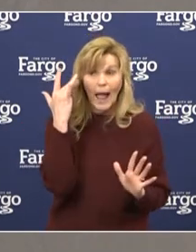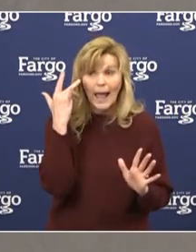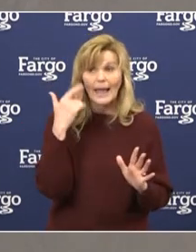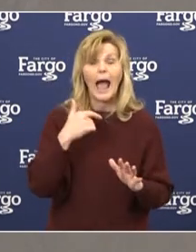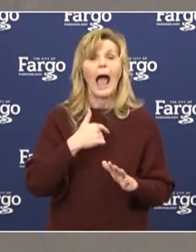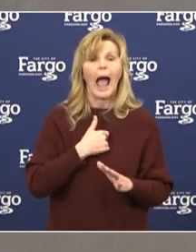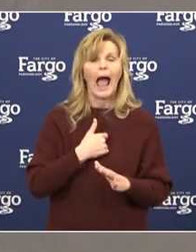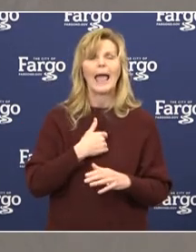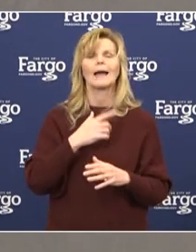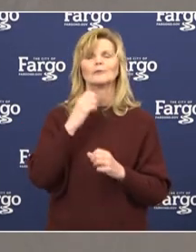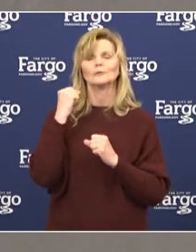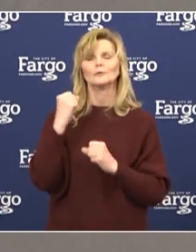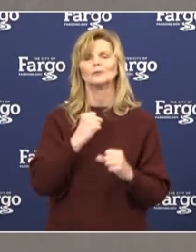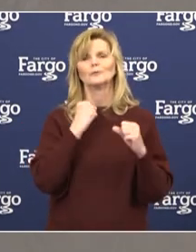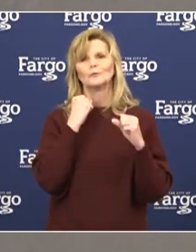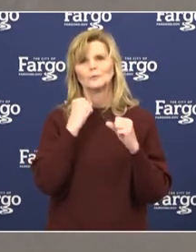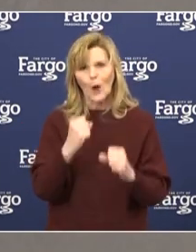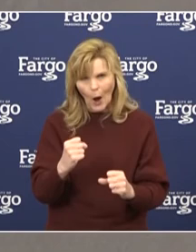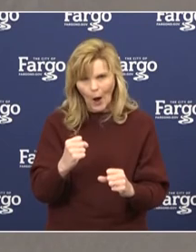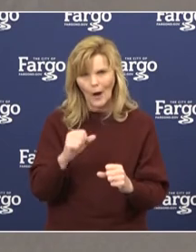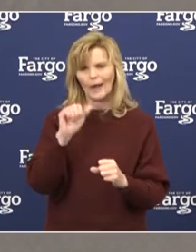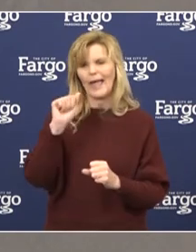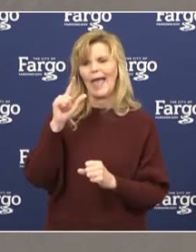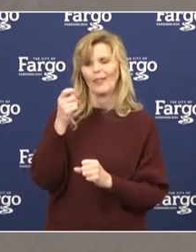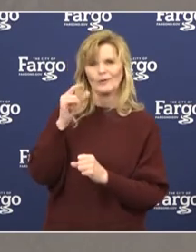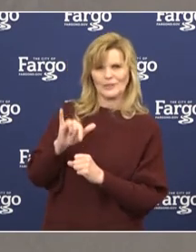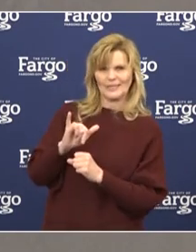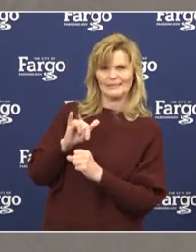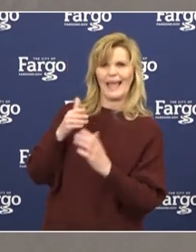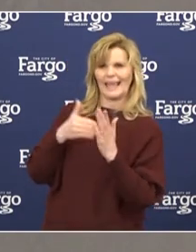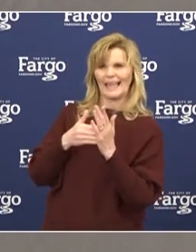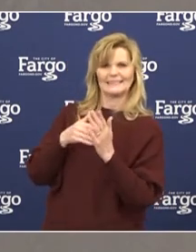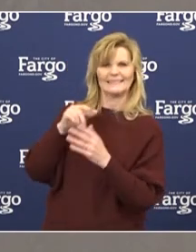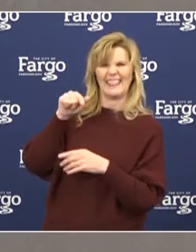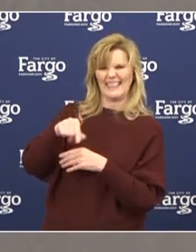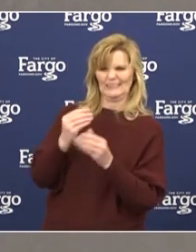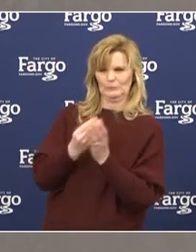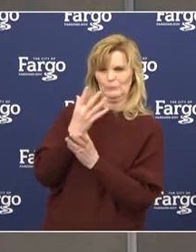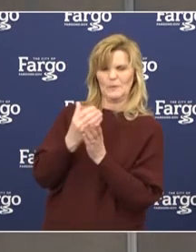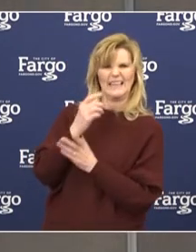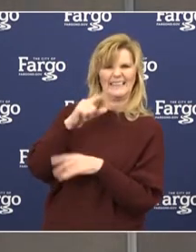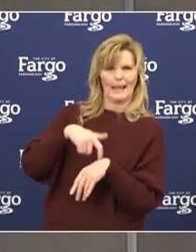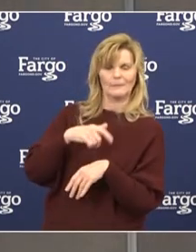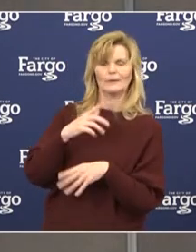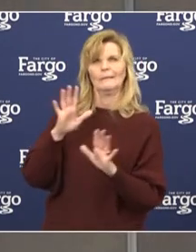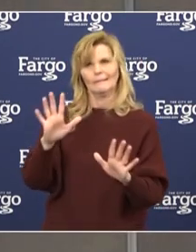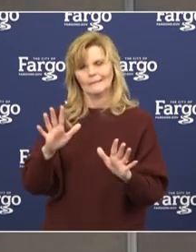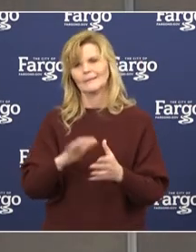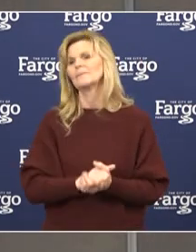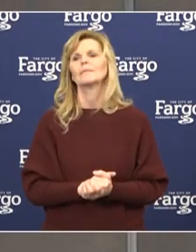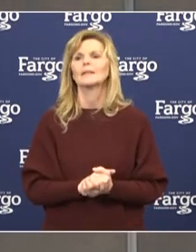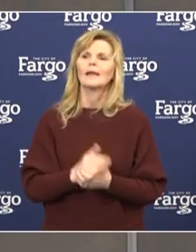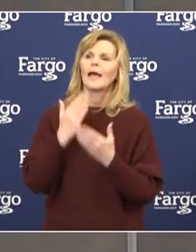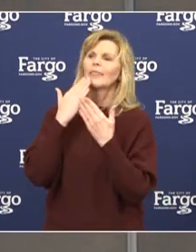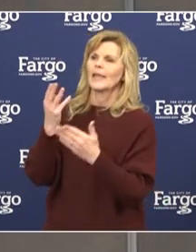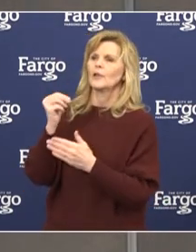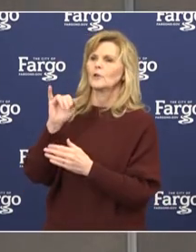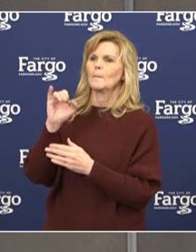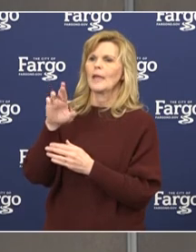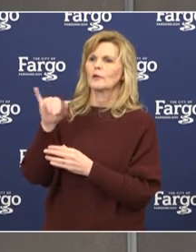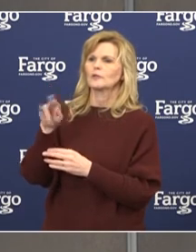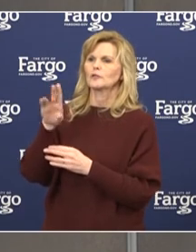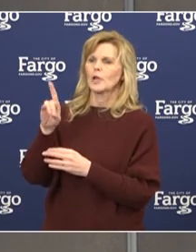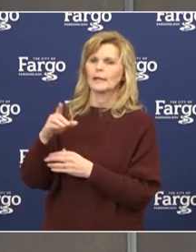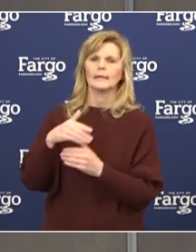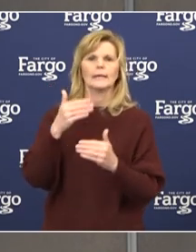a habitual allergy sufferer. So thank you for letting folks know about that. Thank you very much, Mayor Judd. Next we have Cass